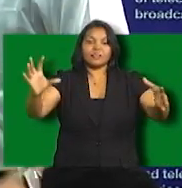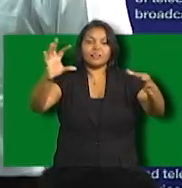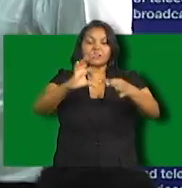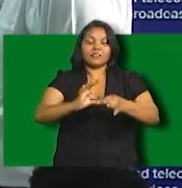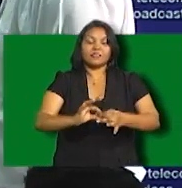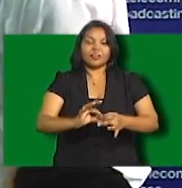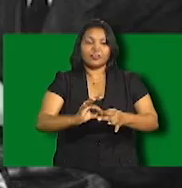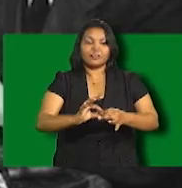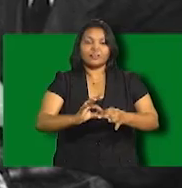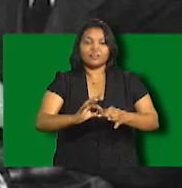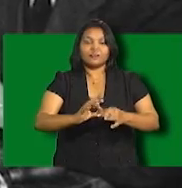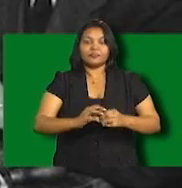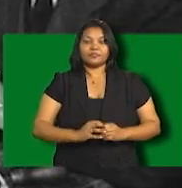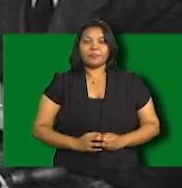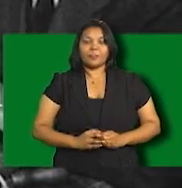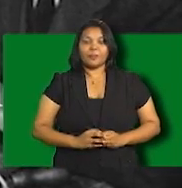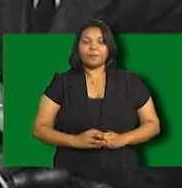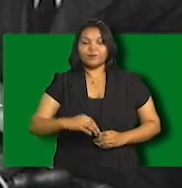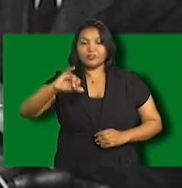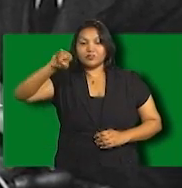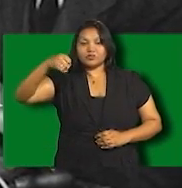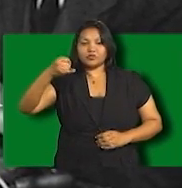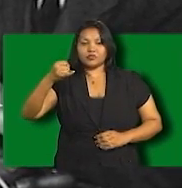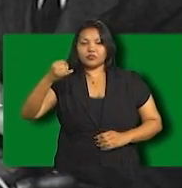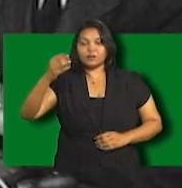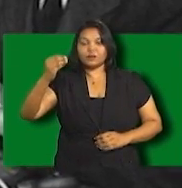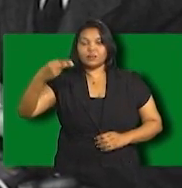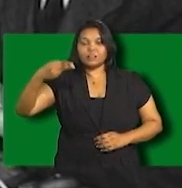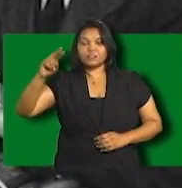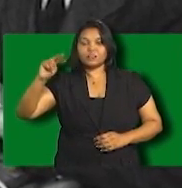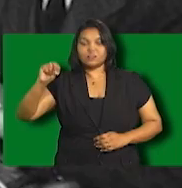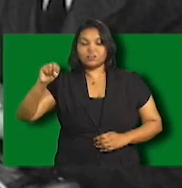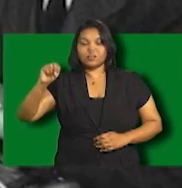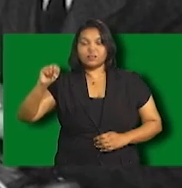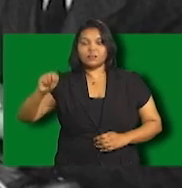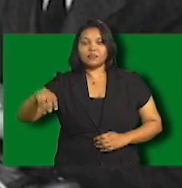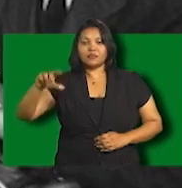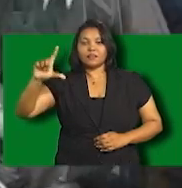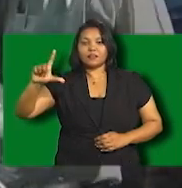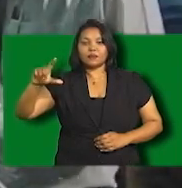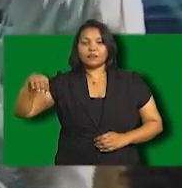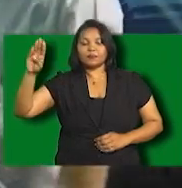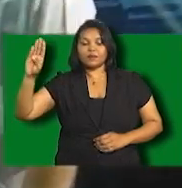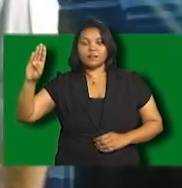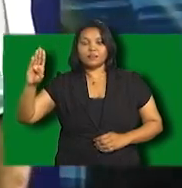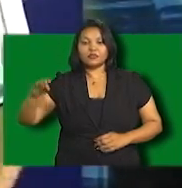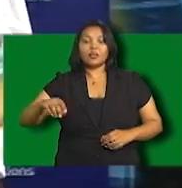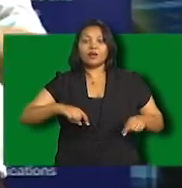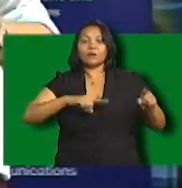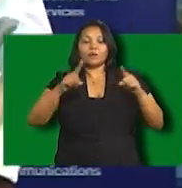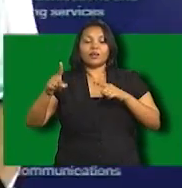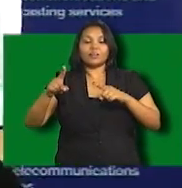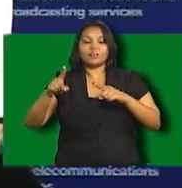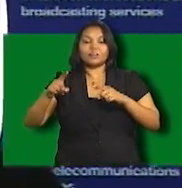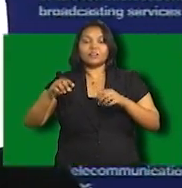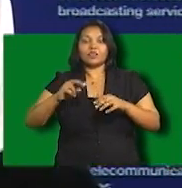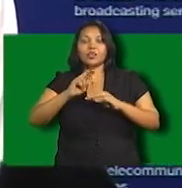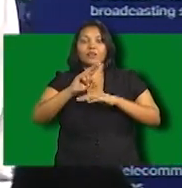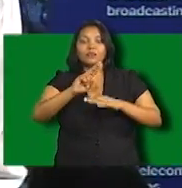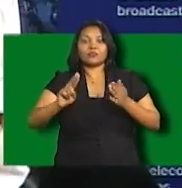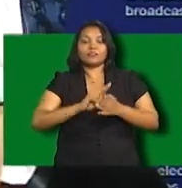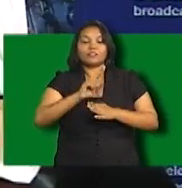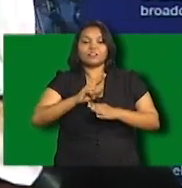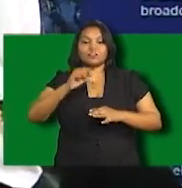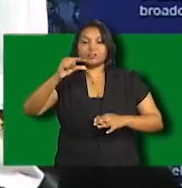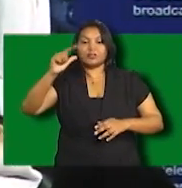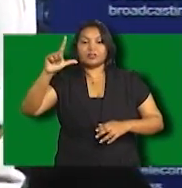sources of data and information. And who's this guy? John Logie Baird. John Logie Baird. He went to the same university as I did, Strathclyde University in Glasgow.